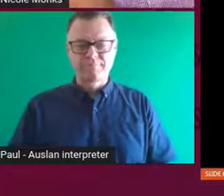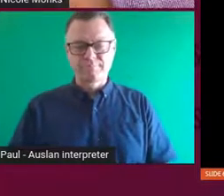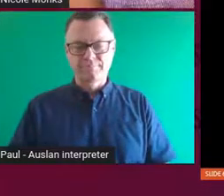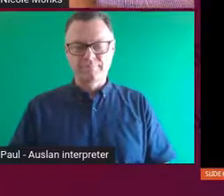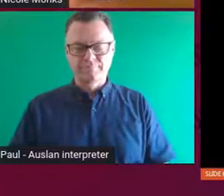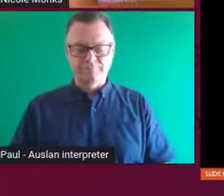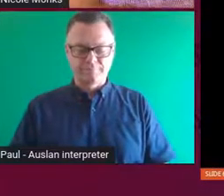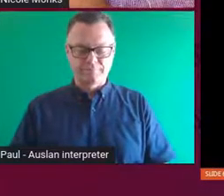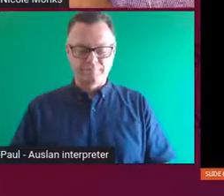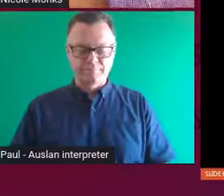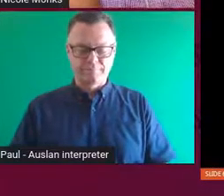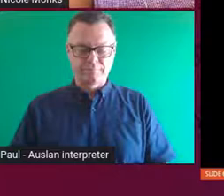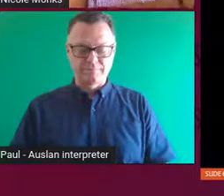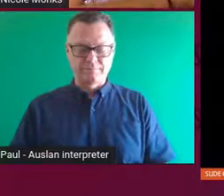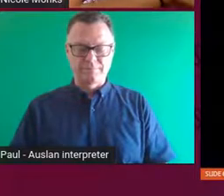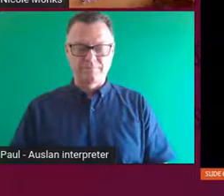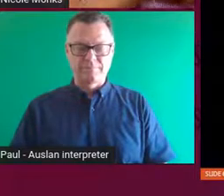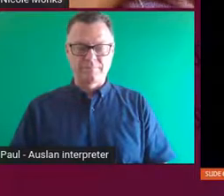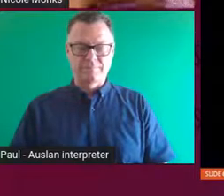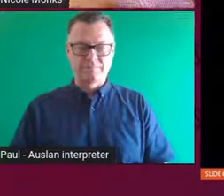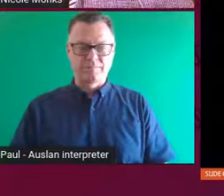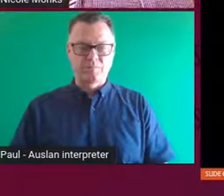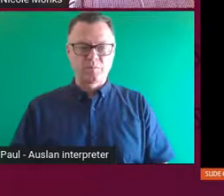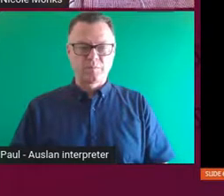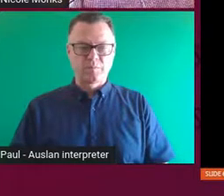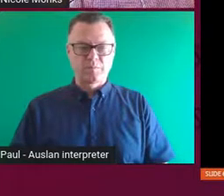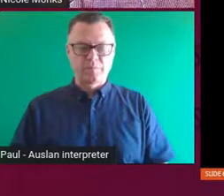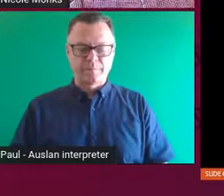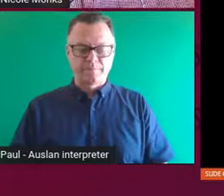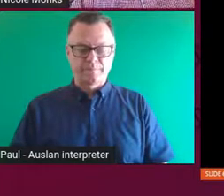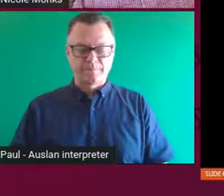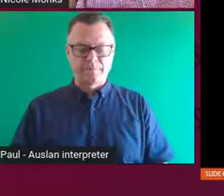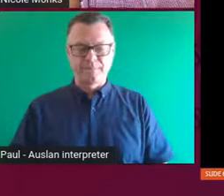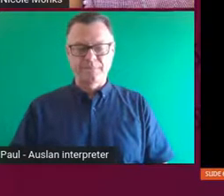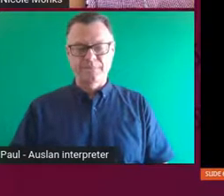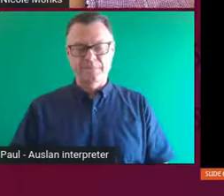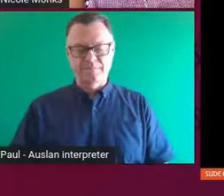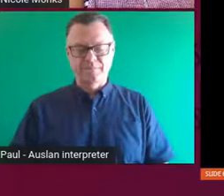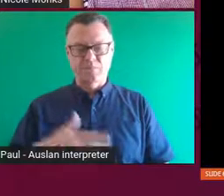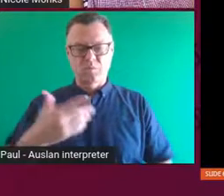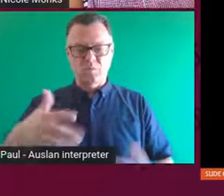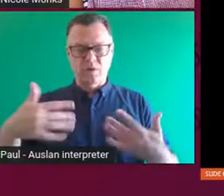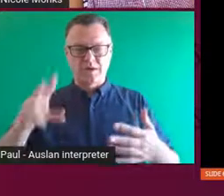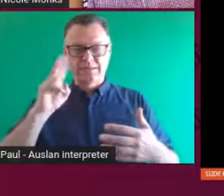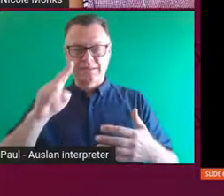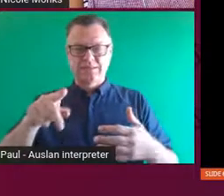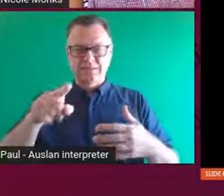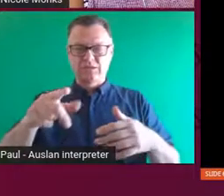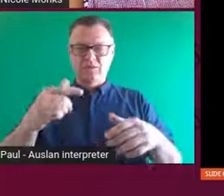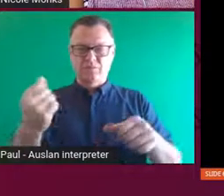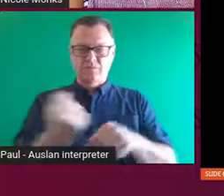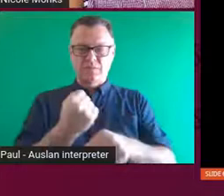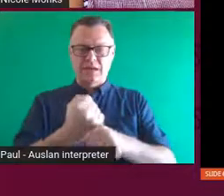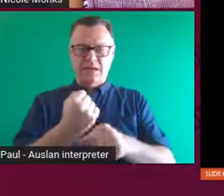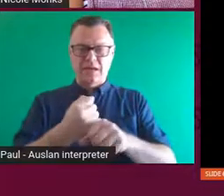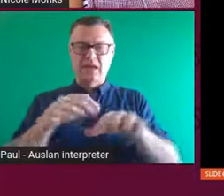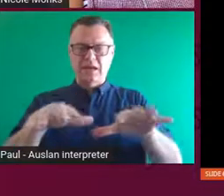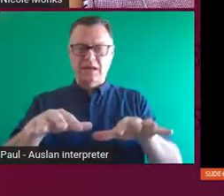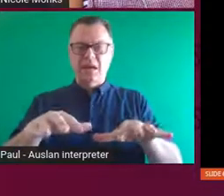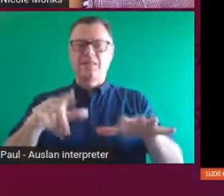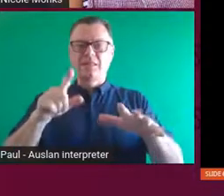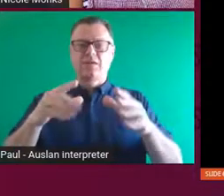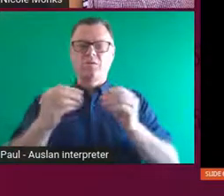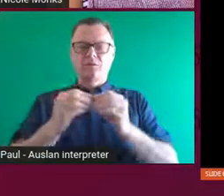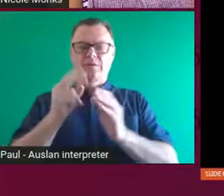evocative because you can really see how the work changes in those different spaces as well, which I think is really